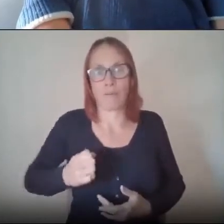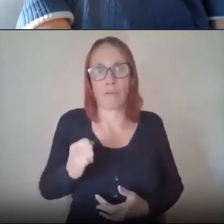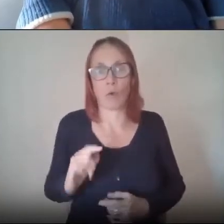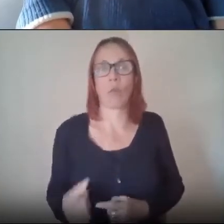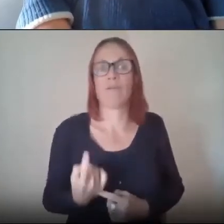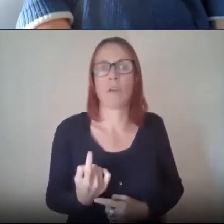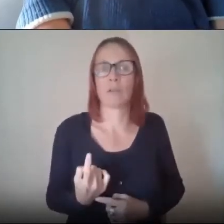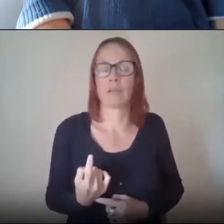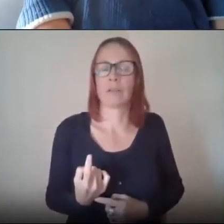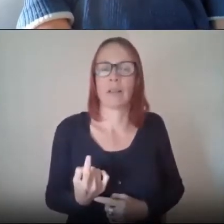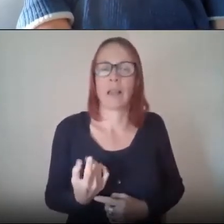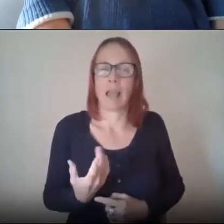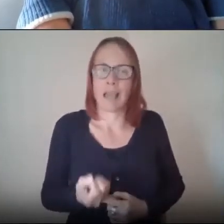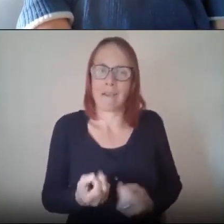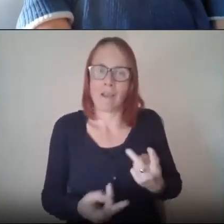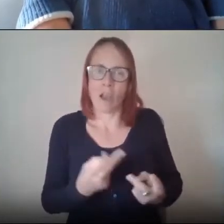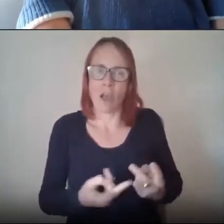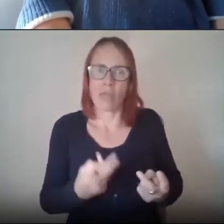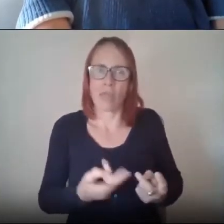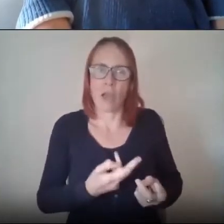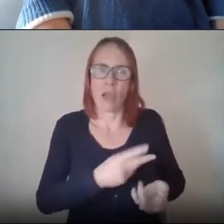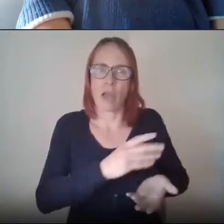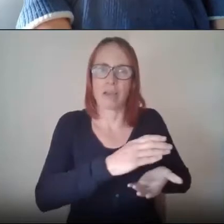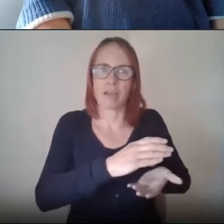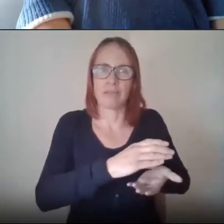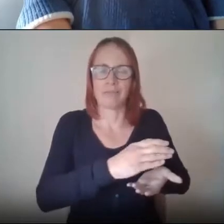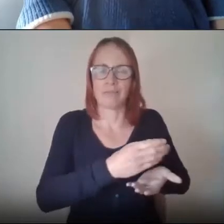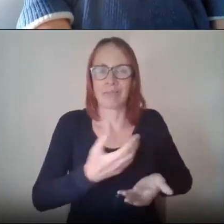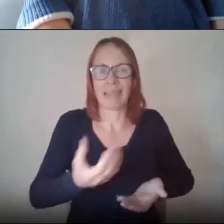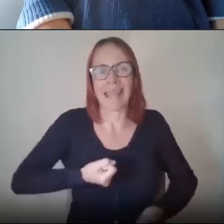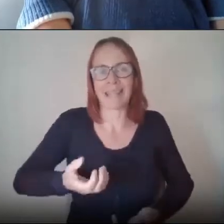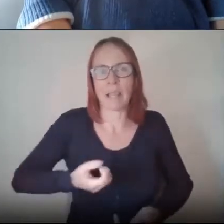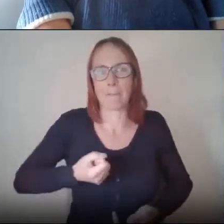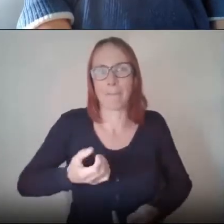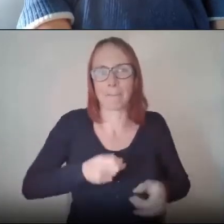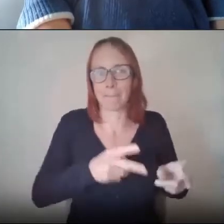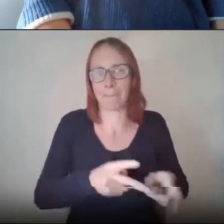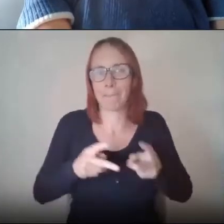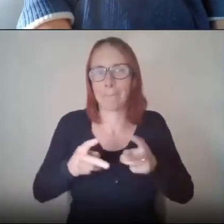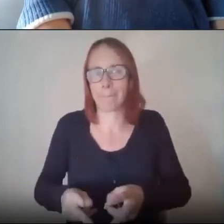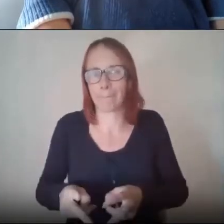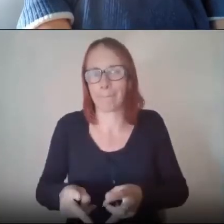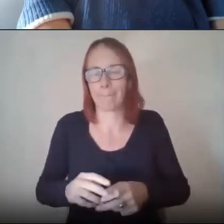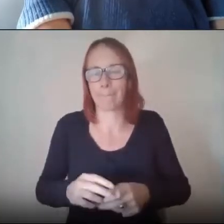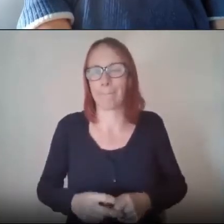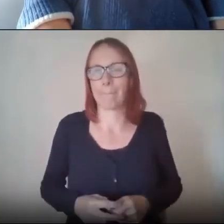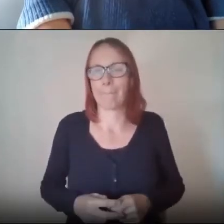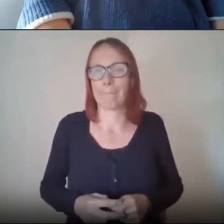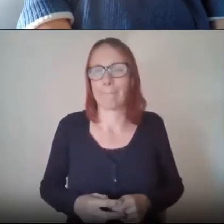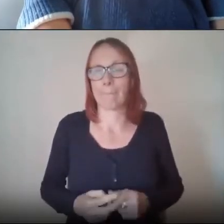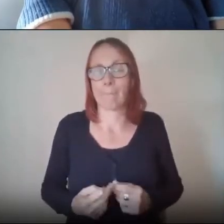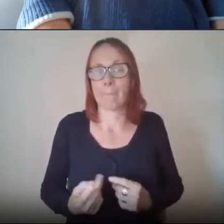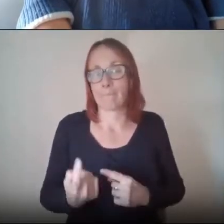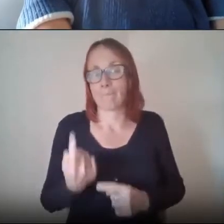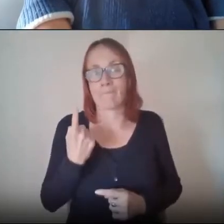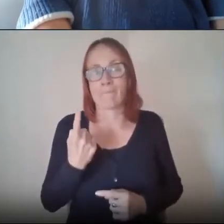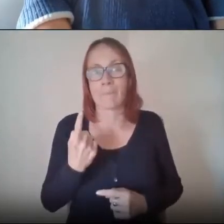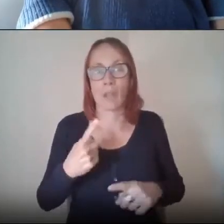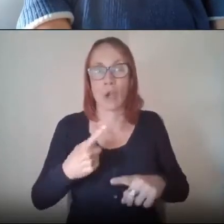are not um grant-led and one of that is the fact that our old site in cross hill